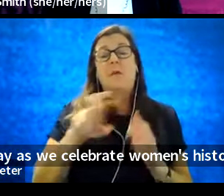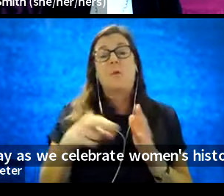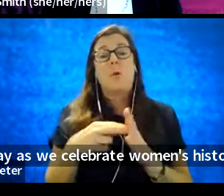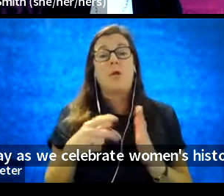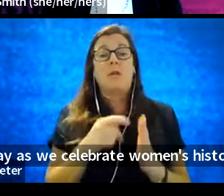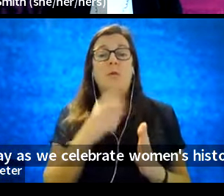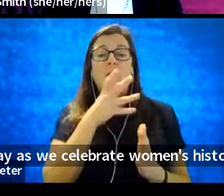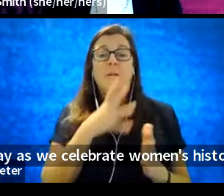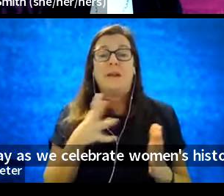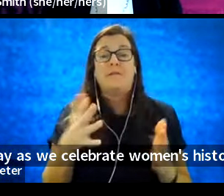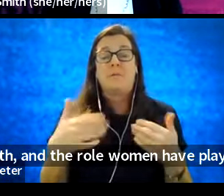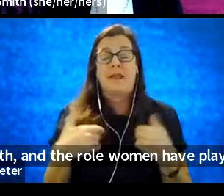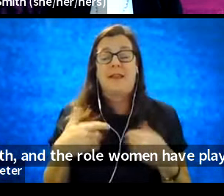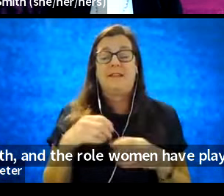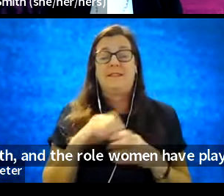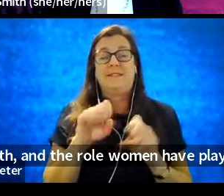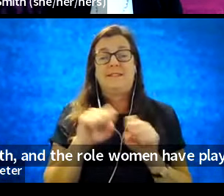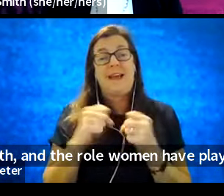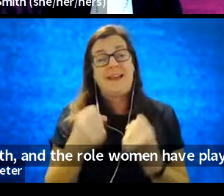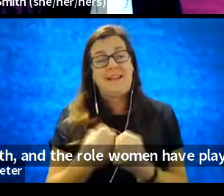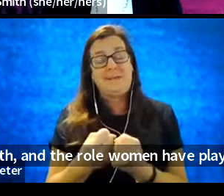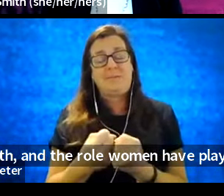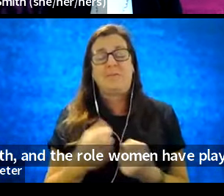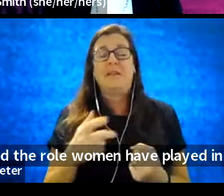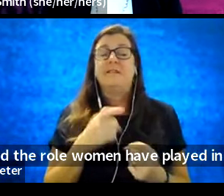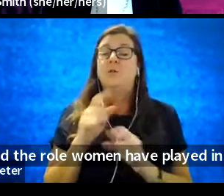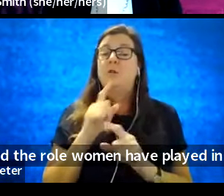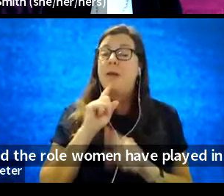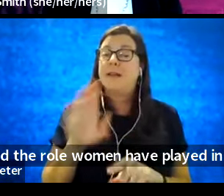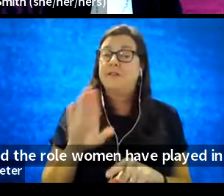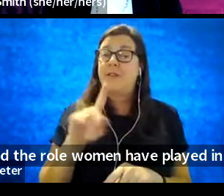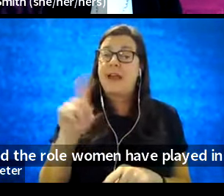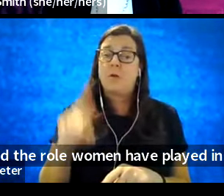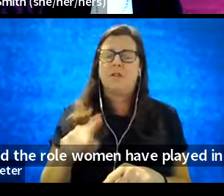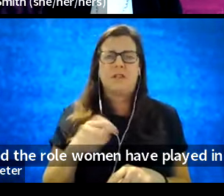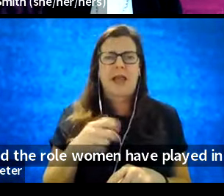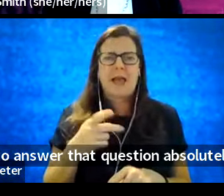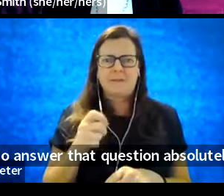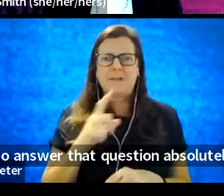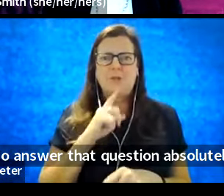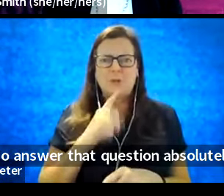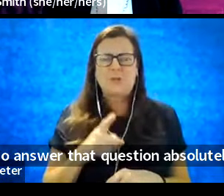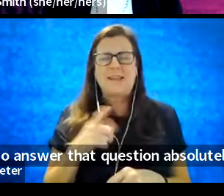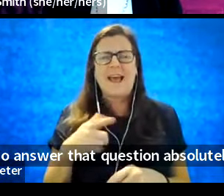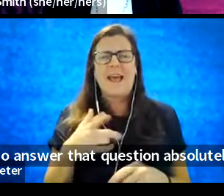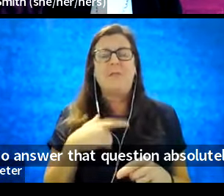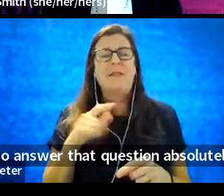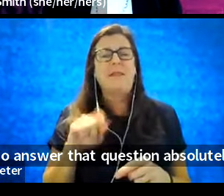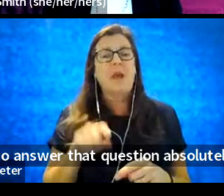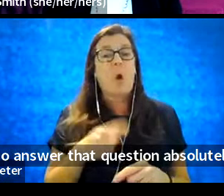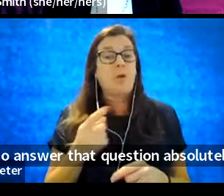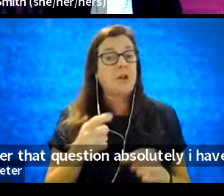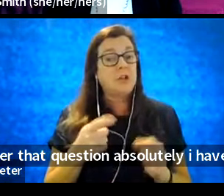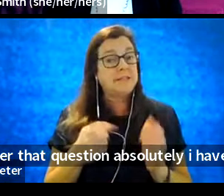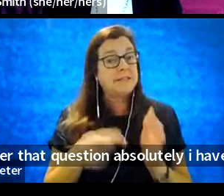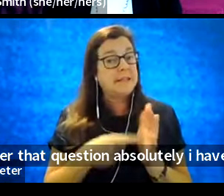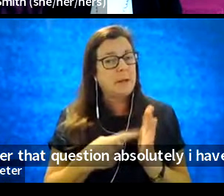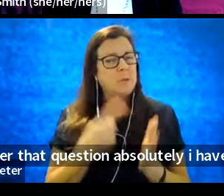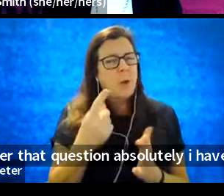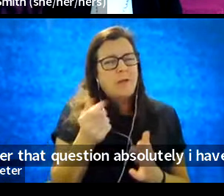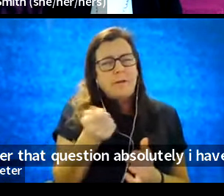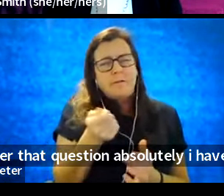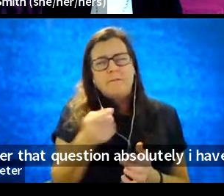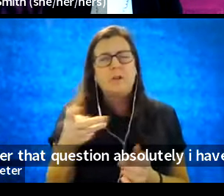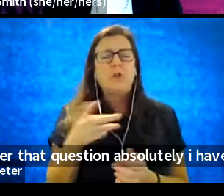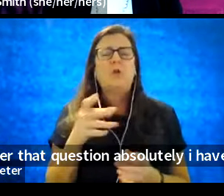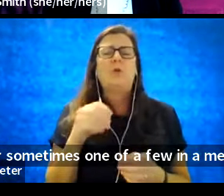played in society. So, to answer that question, absolutely, I have been the only or sometimes one of a few